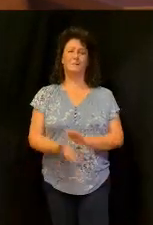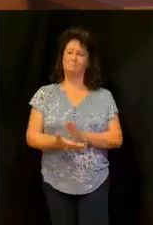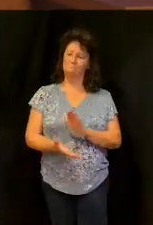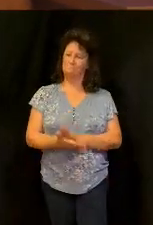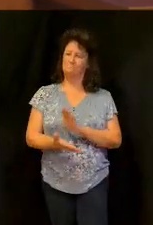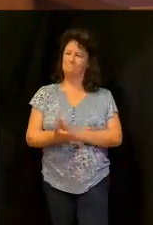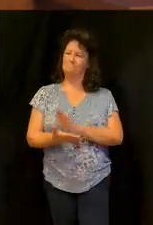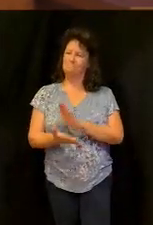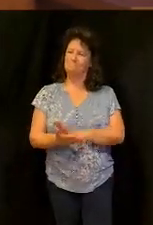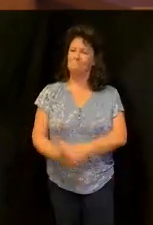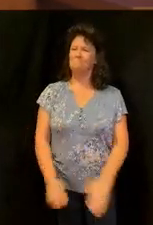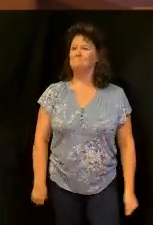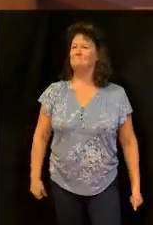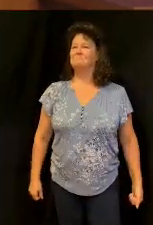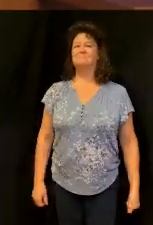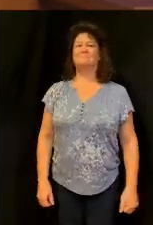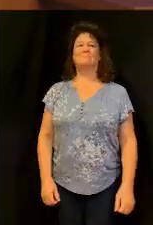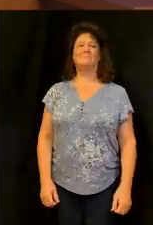all